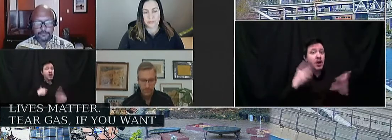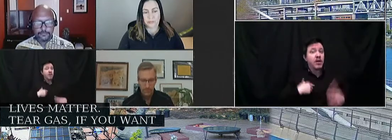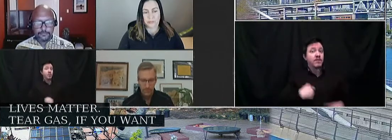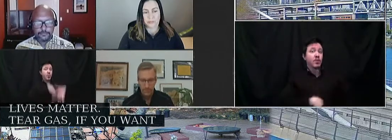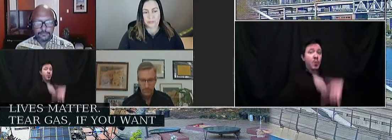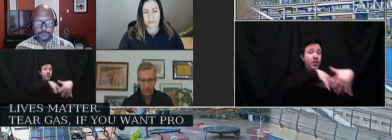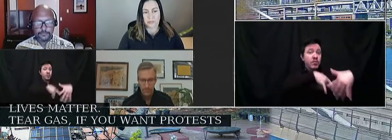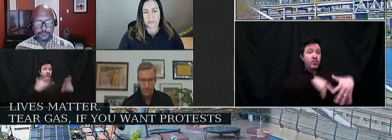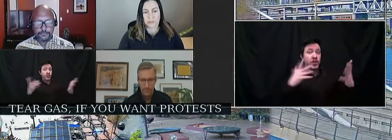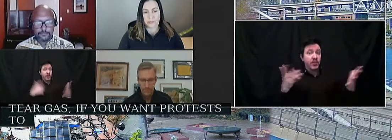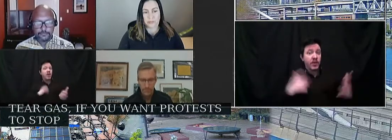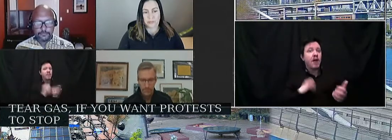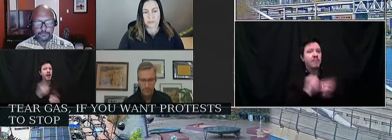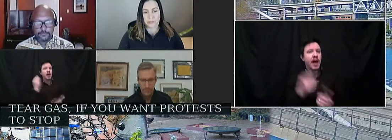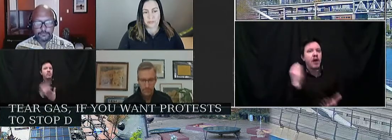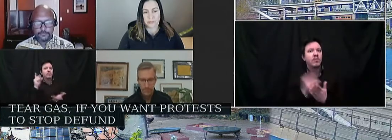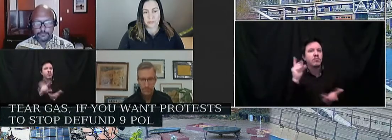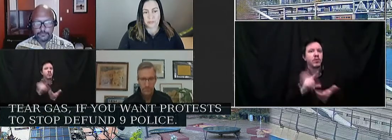police.